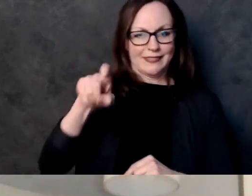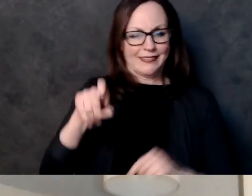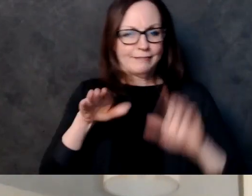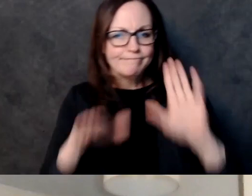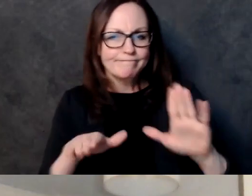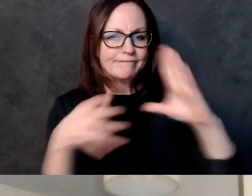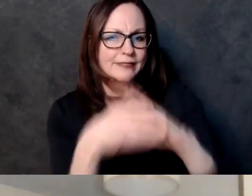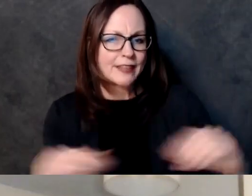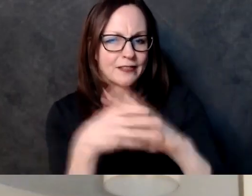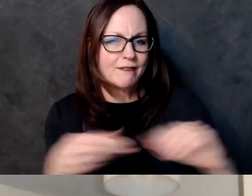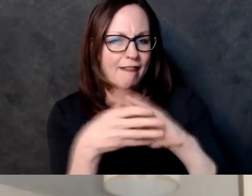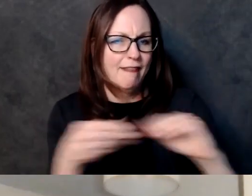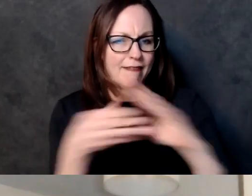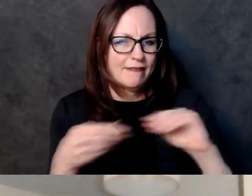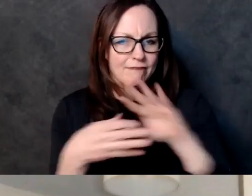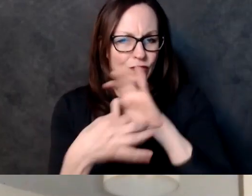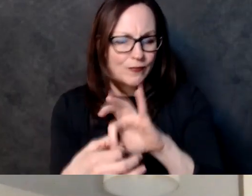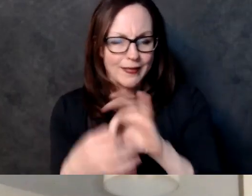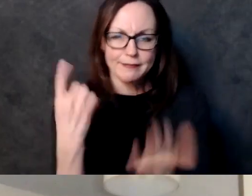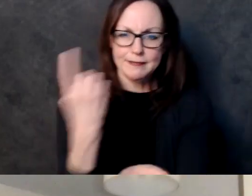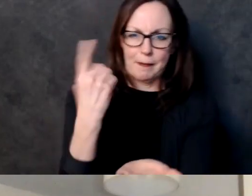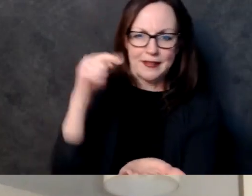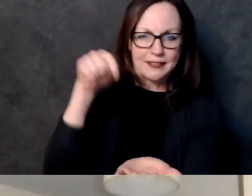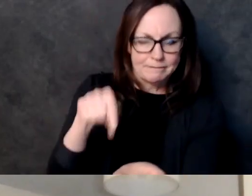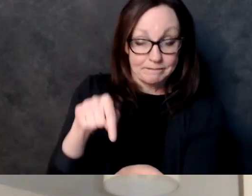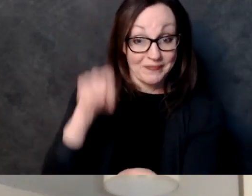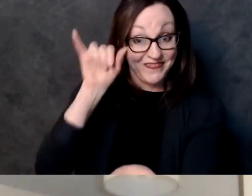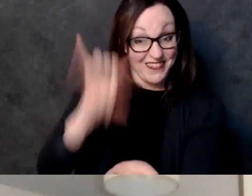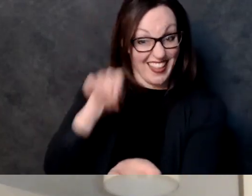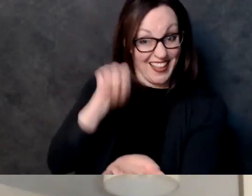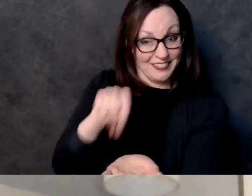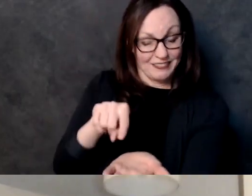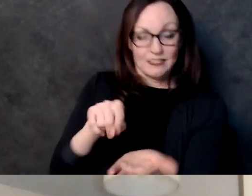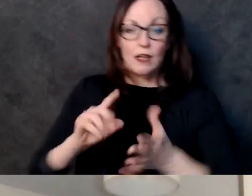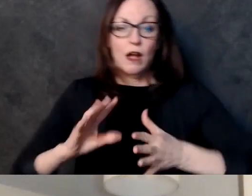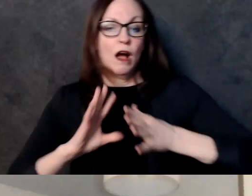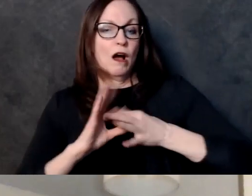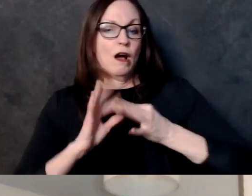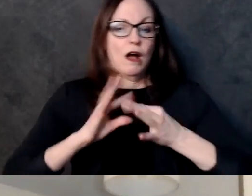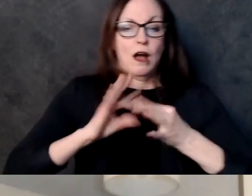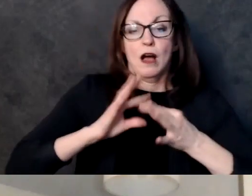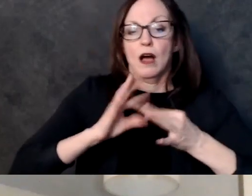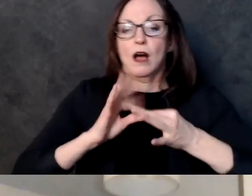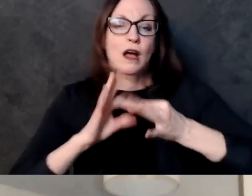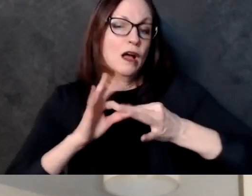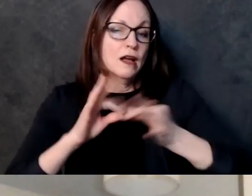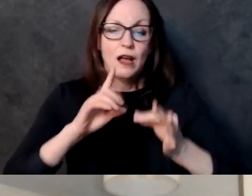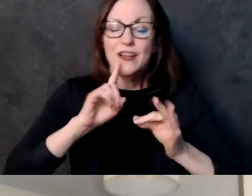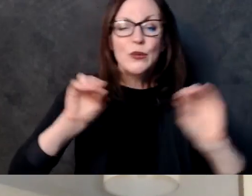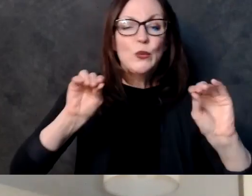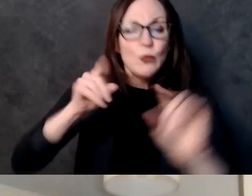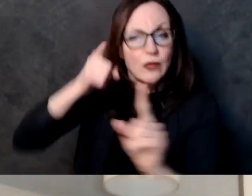about how there might could have been something this something that none of it was verified none of it was you know under oath it was all just